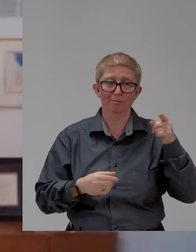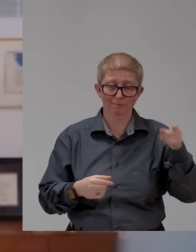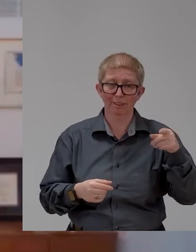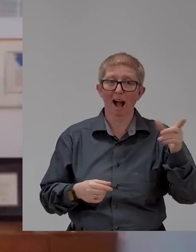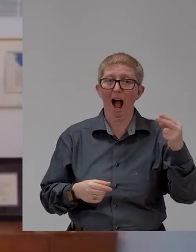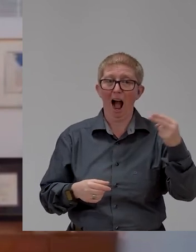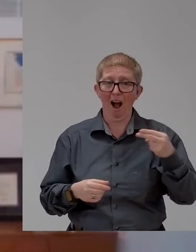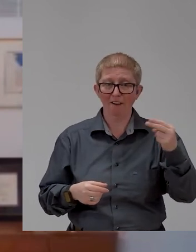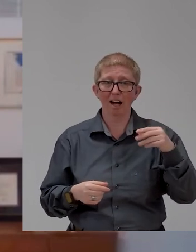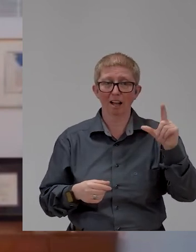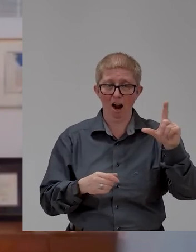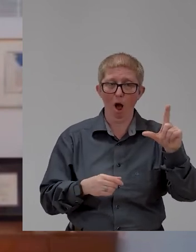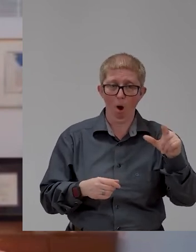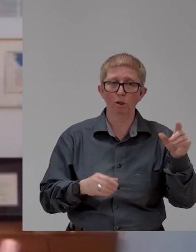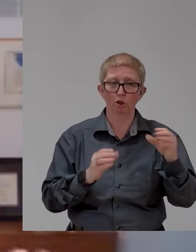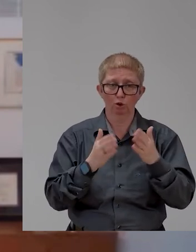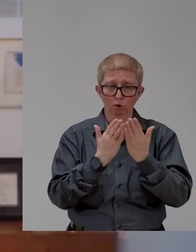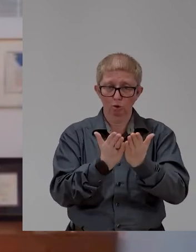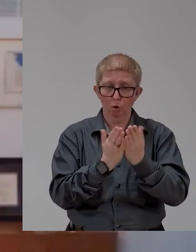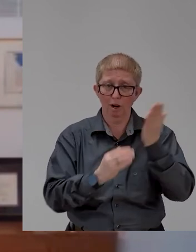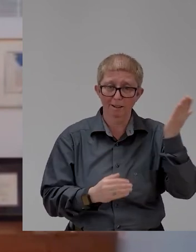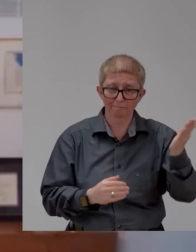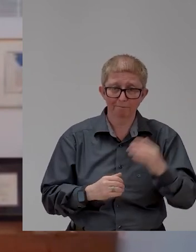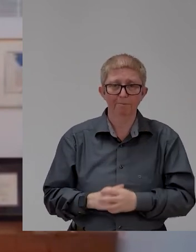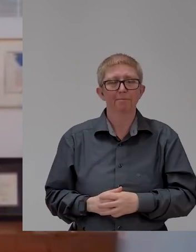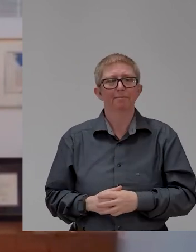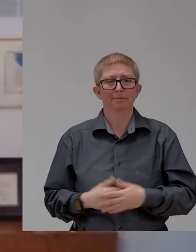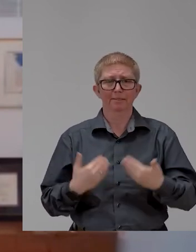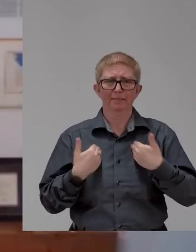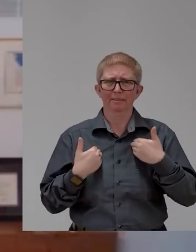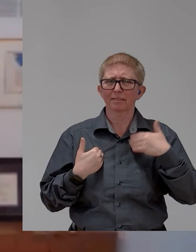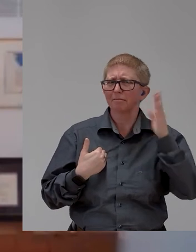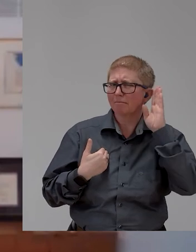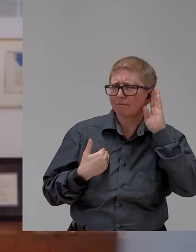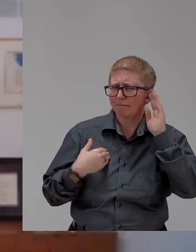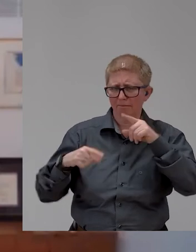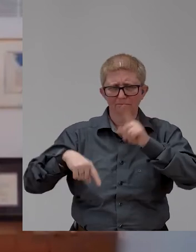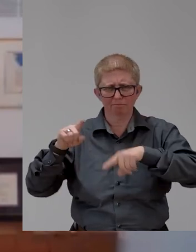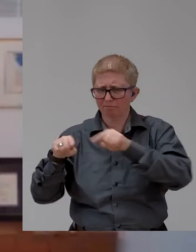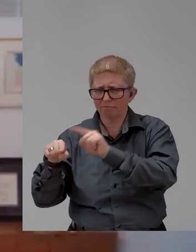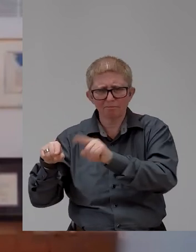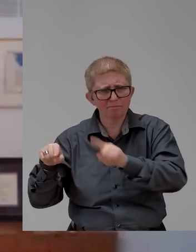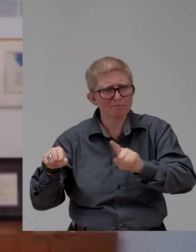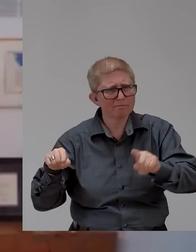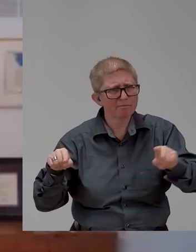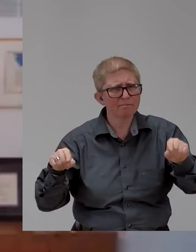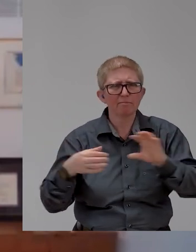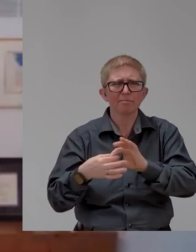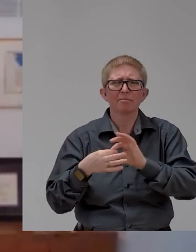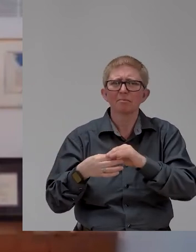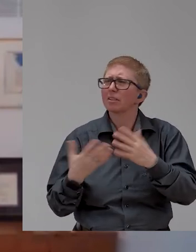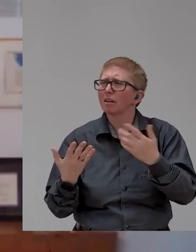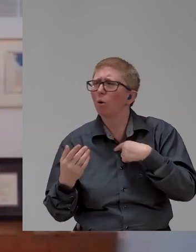So, my thought is that, you know, I hear different things depending on who I'm talking with, about we should be proud of